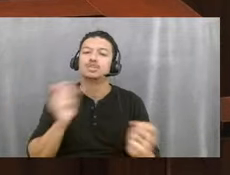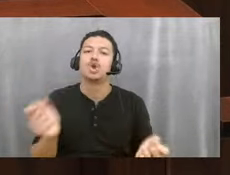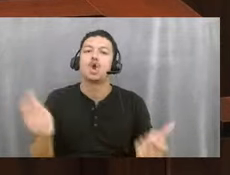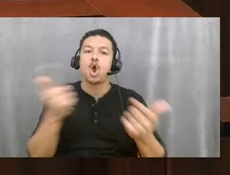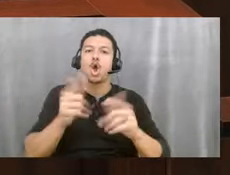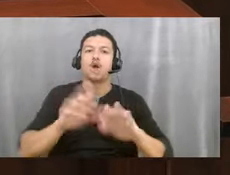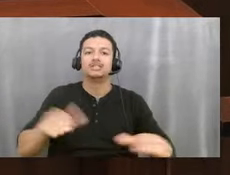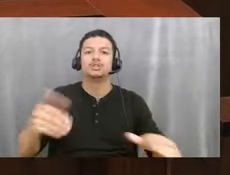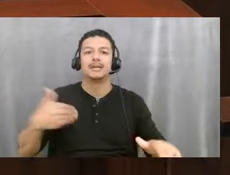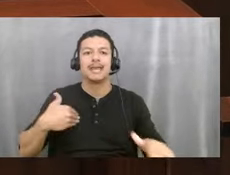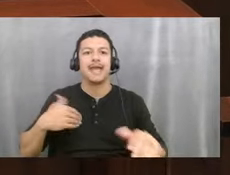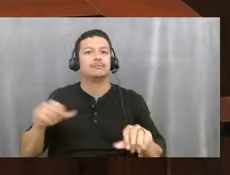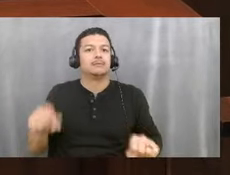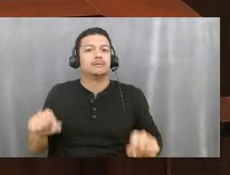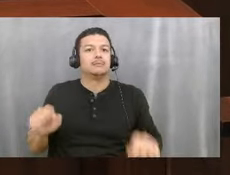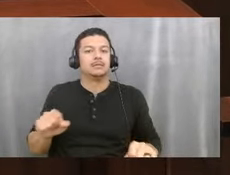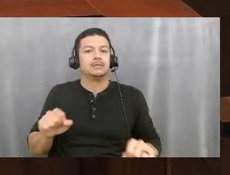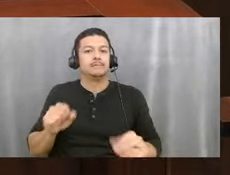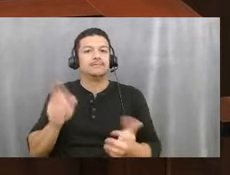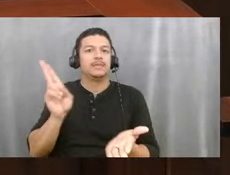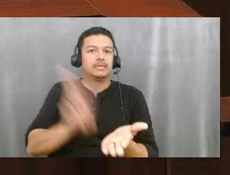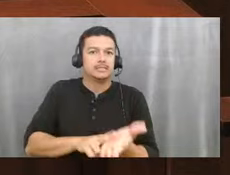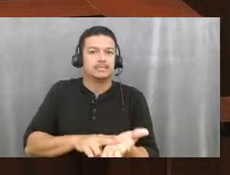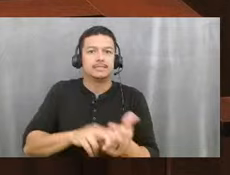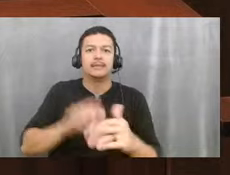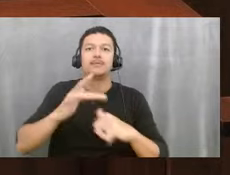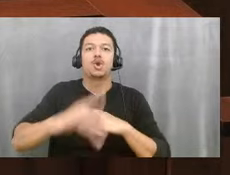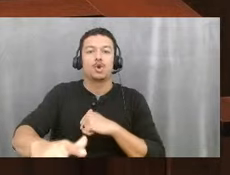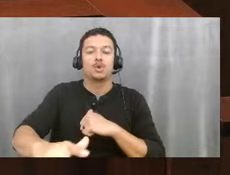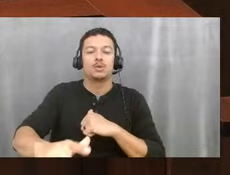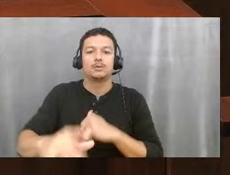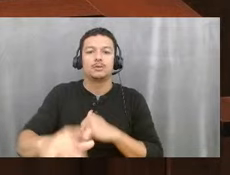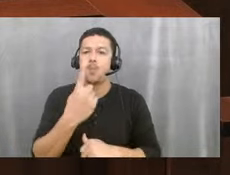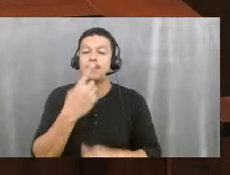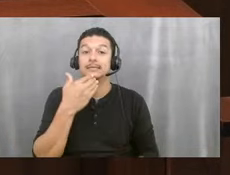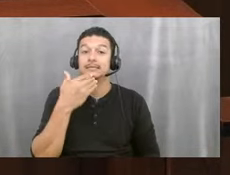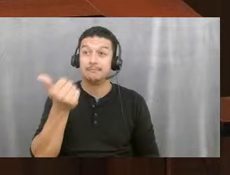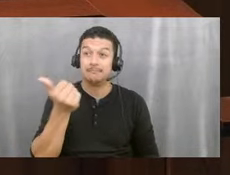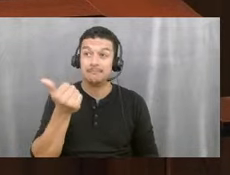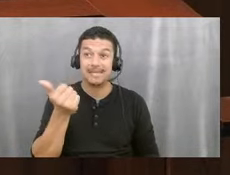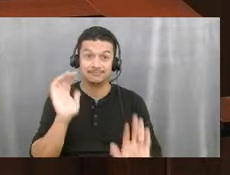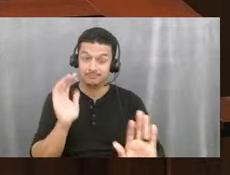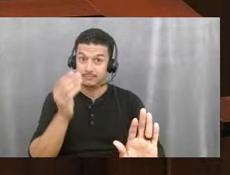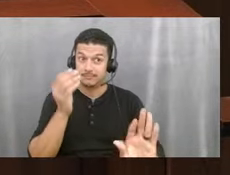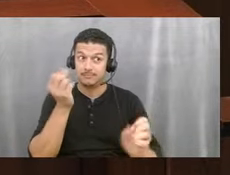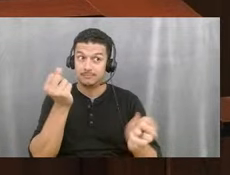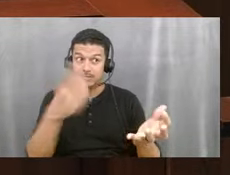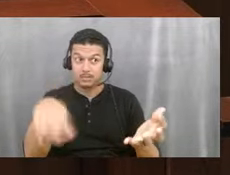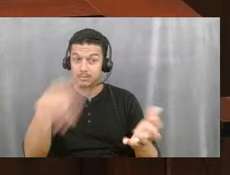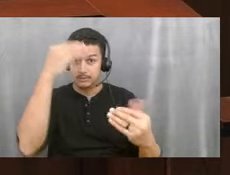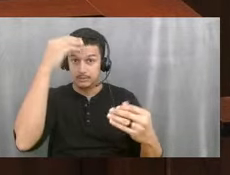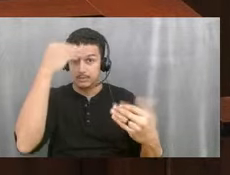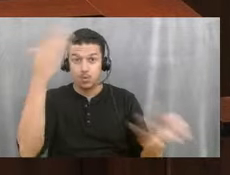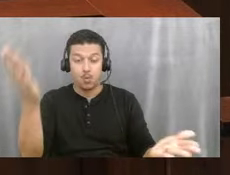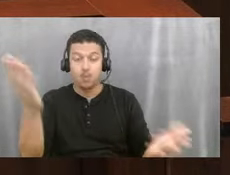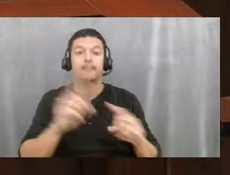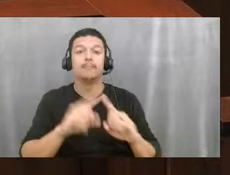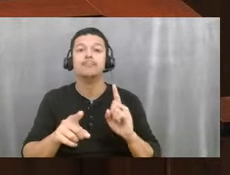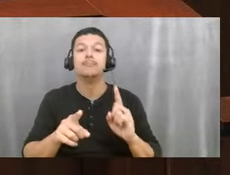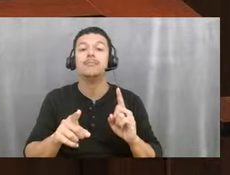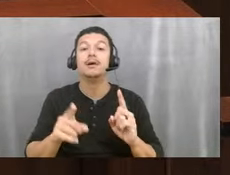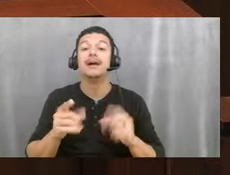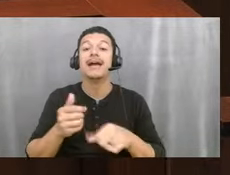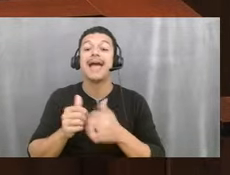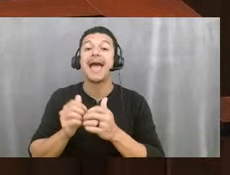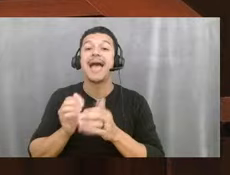up early for kindergarten. One of the best things about that that many parents don't know, and I'm to give you all a quick hint, is that the after-school programs